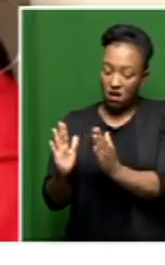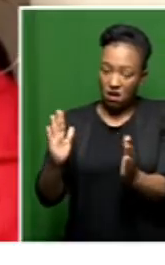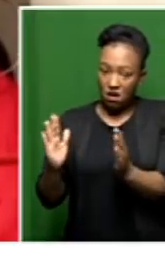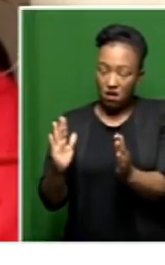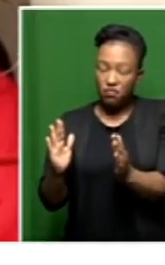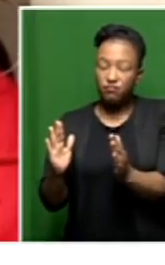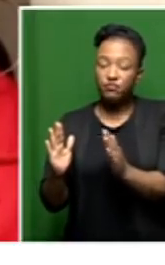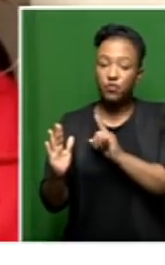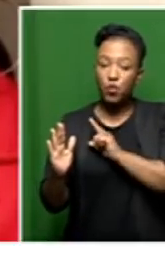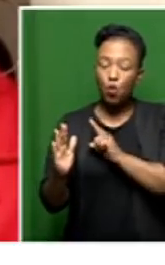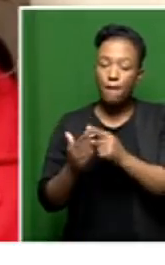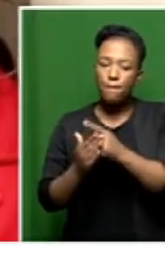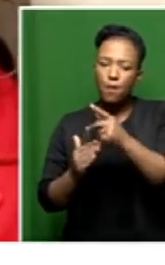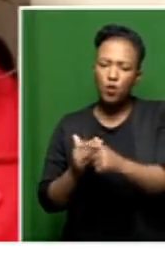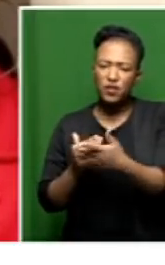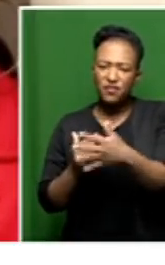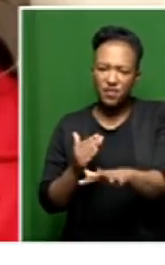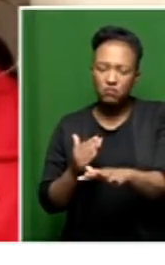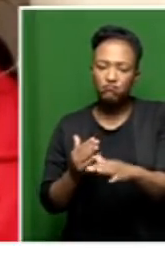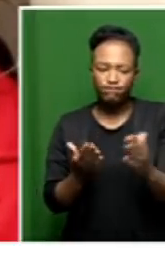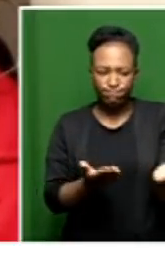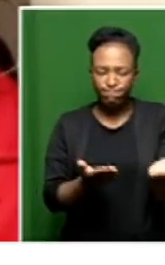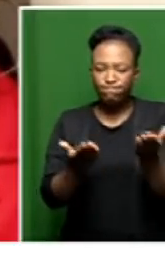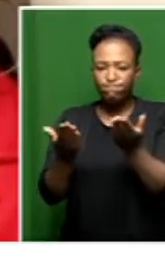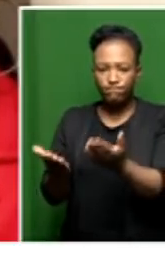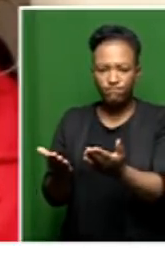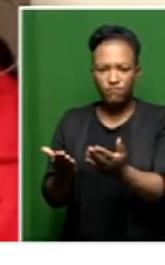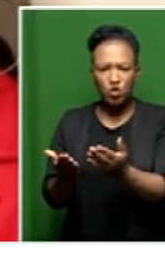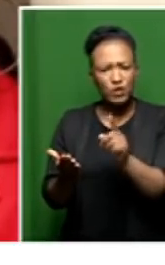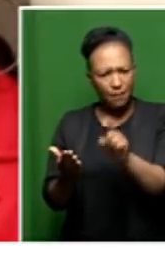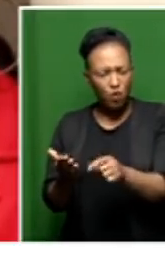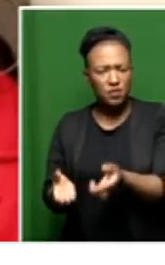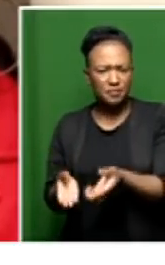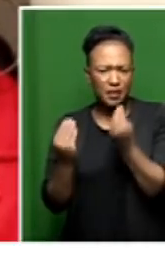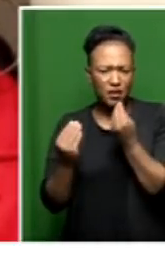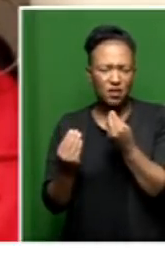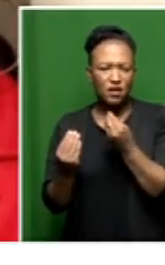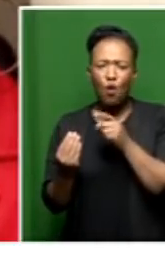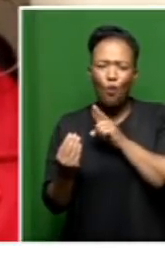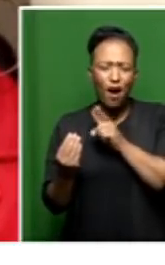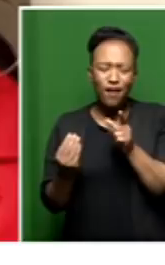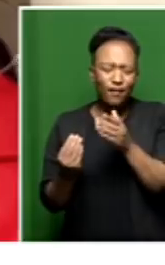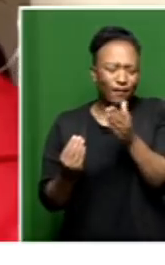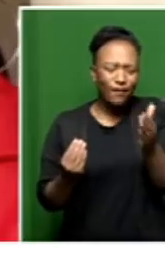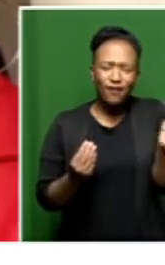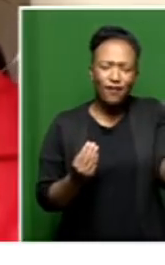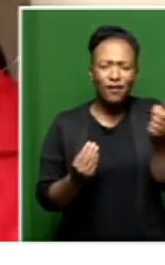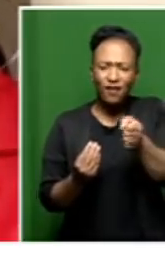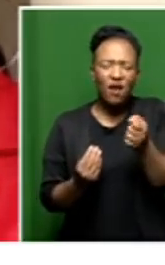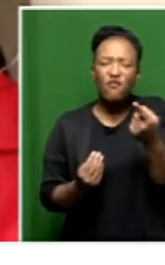since the project was actually handed over, you would have gotten it. So, on what did you base it?